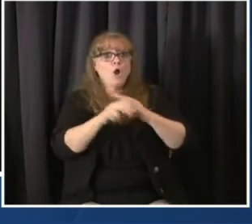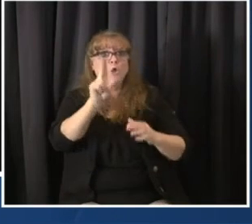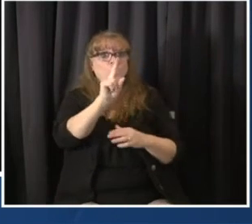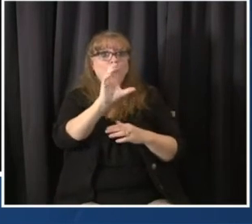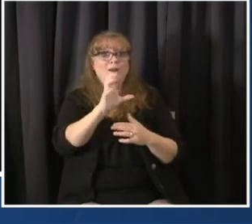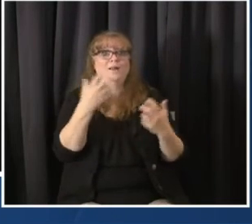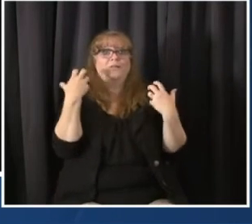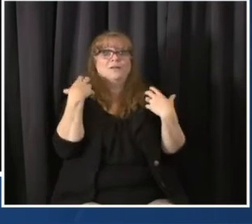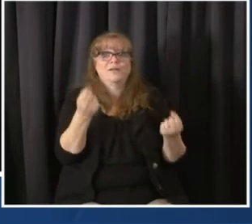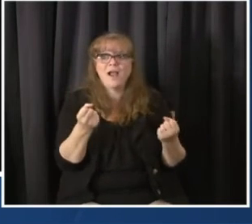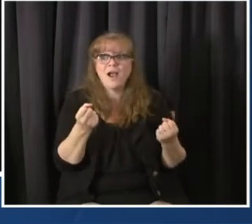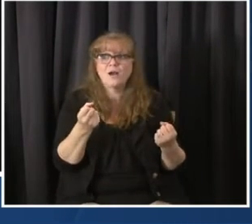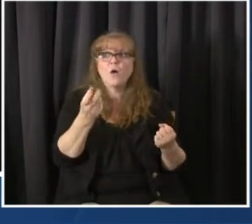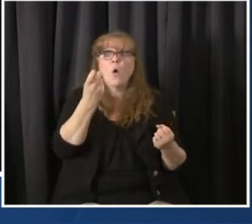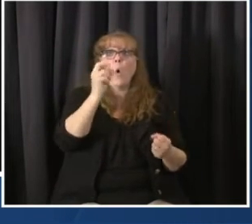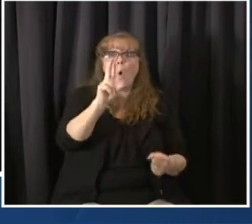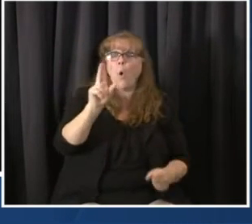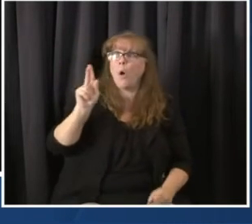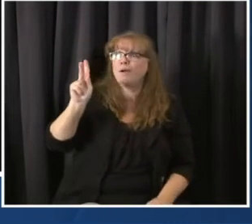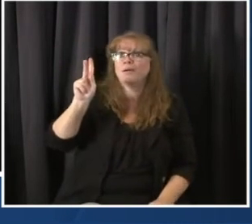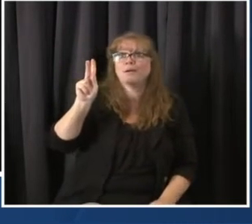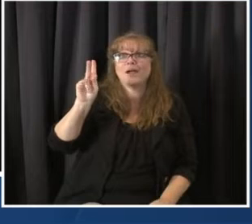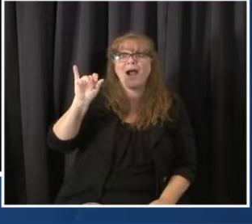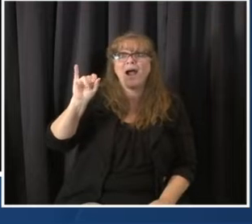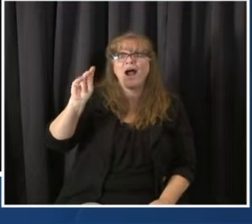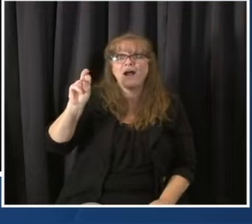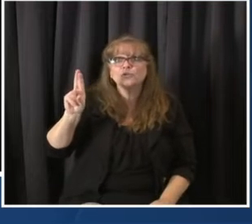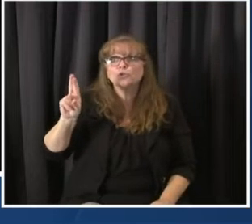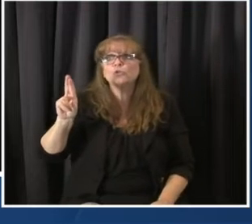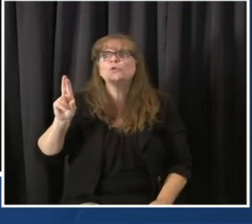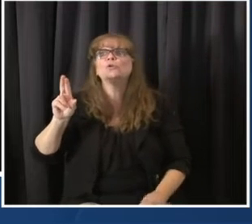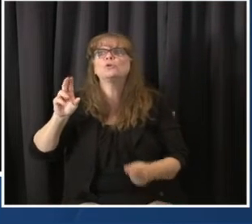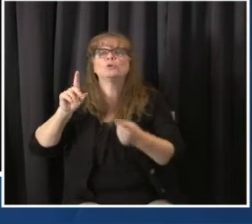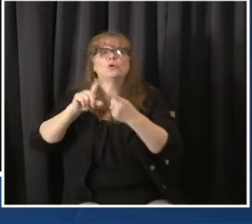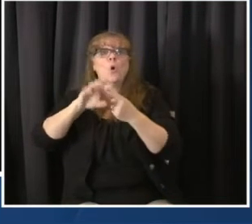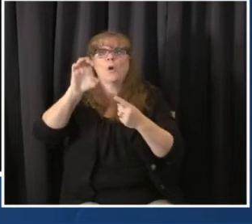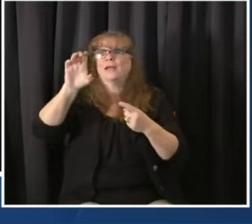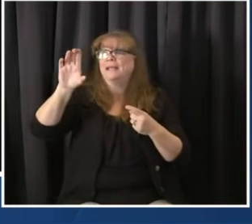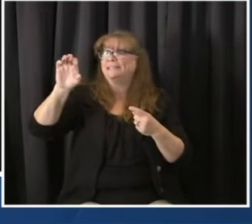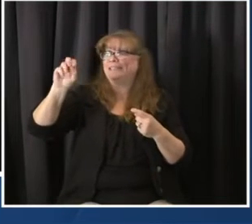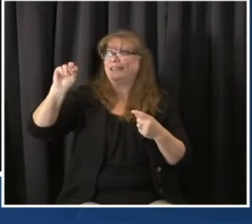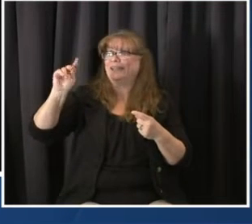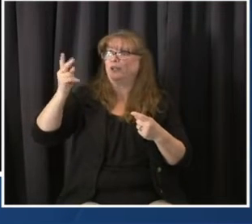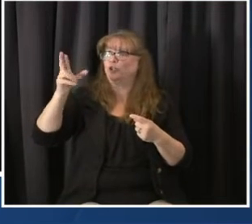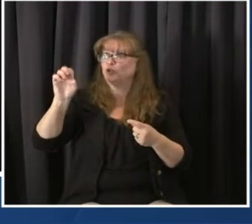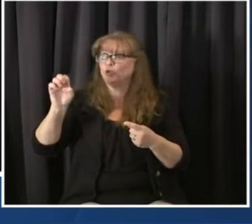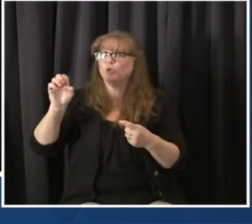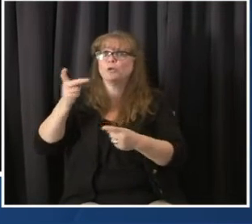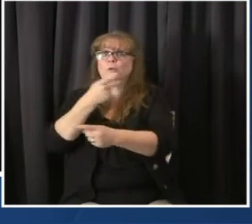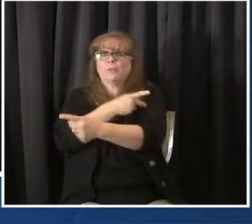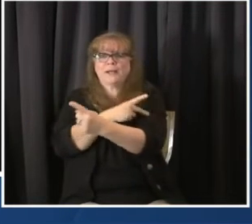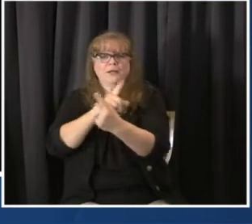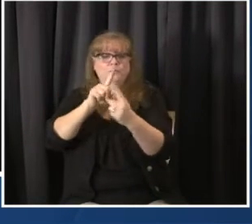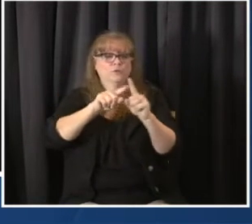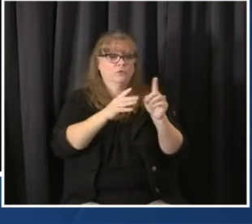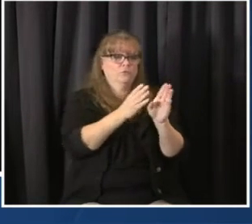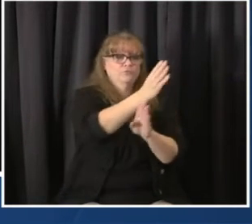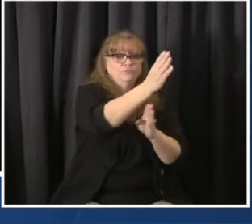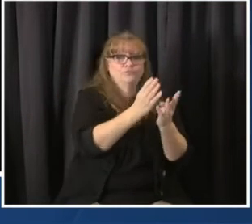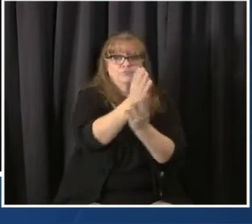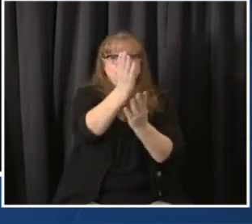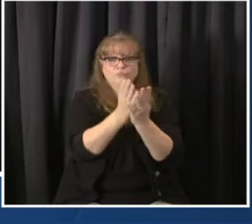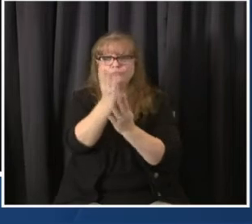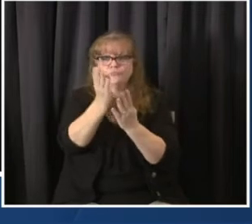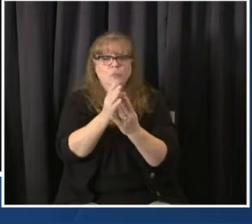go through your patient portal, sign up, get the vaccine. But there's a lot of seniors that might not have